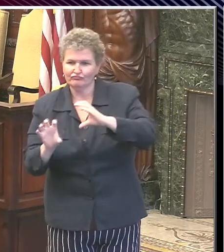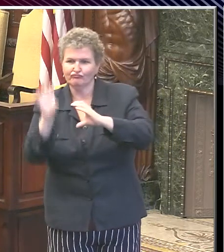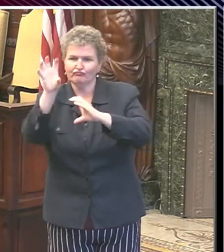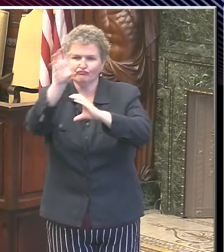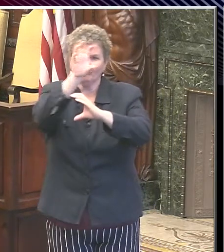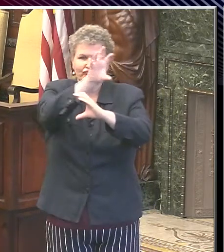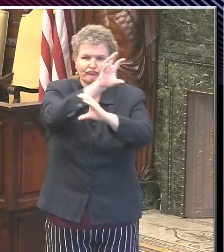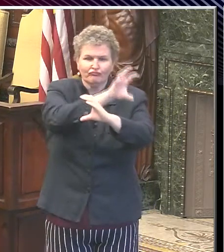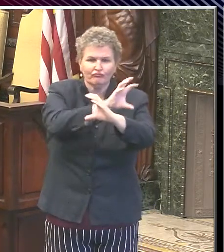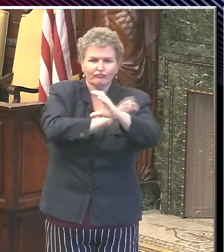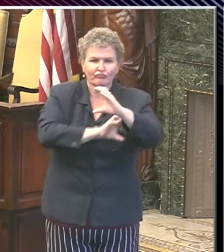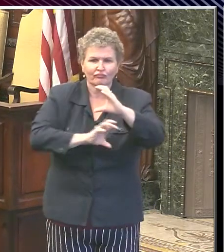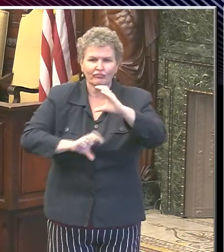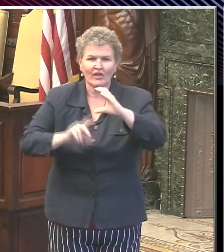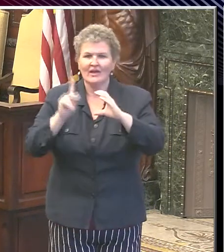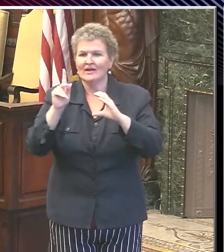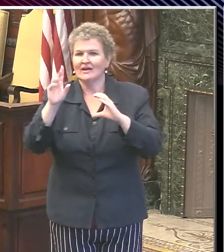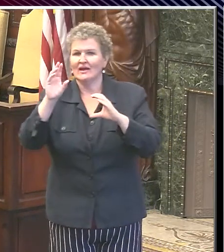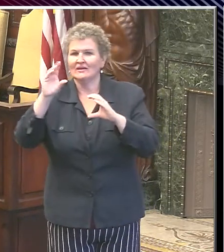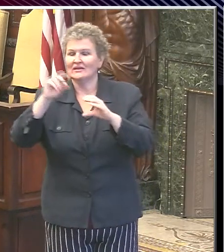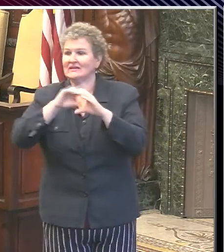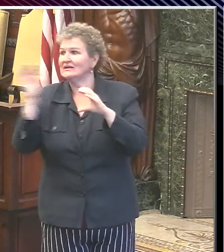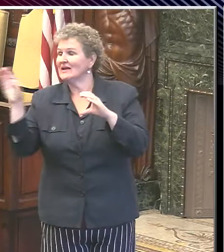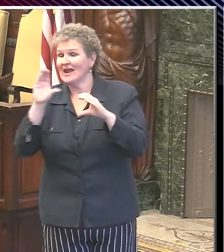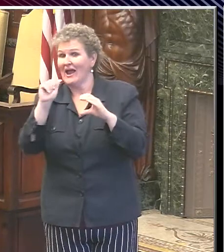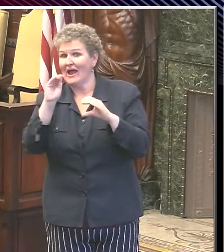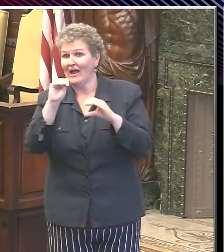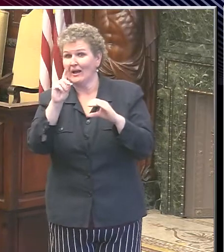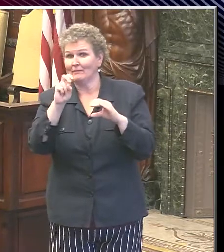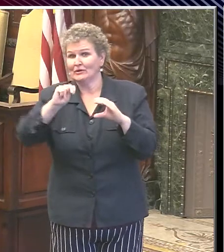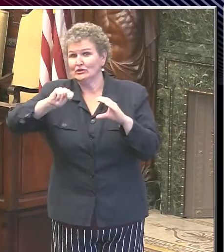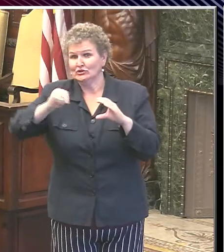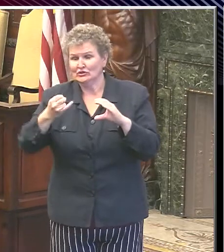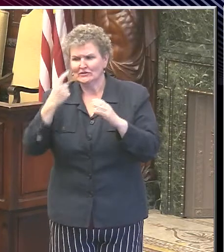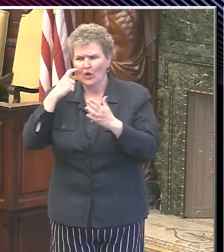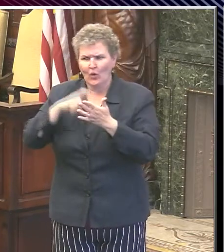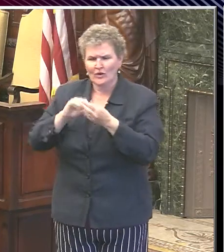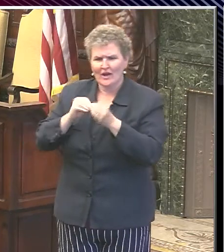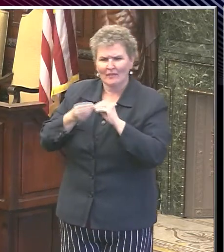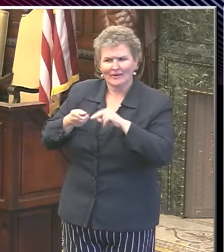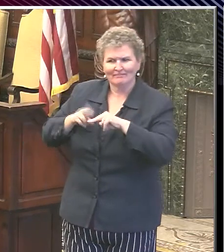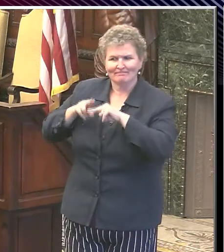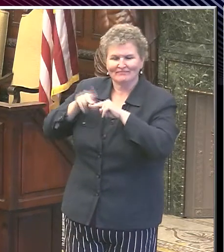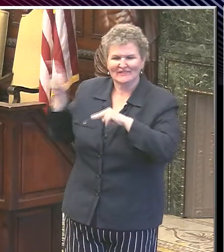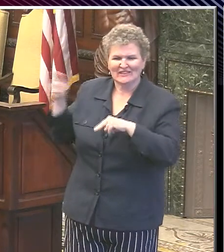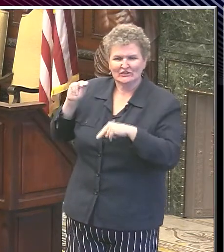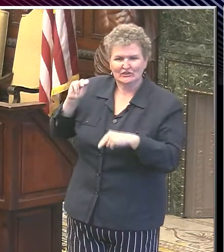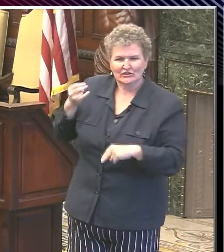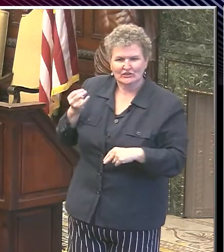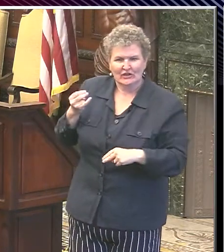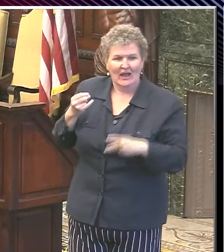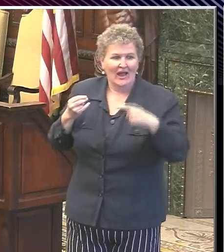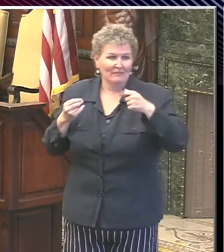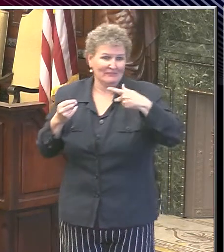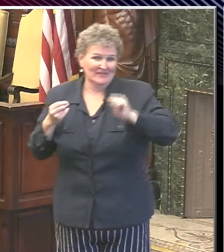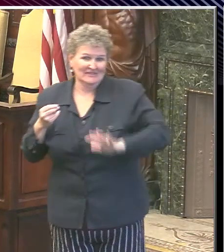well as Camden, New Jersey, across the river. And we're seeing increasing coronavirus case counts in the state of Pennsylvania as a whole.